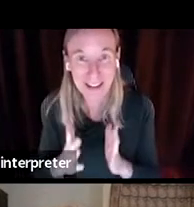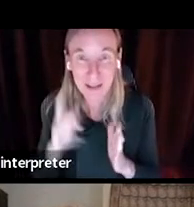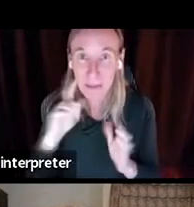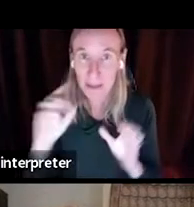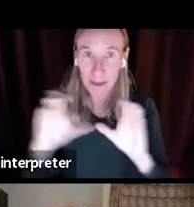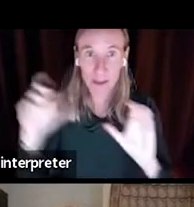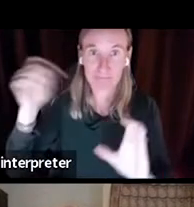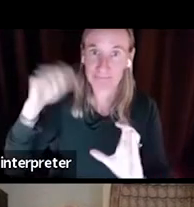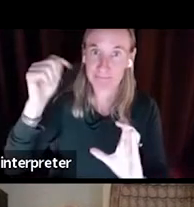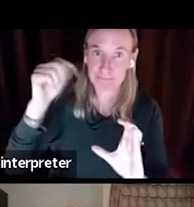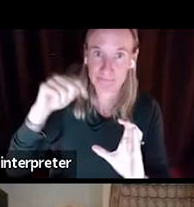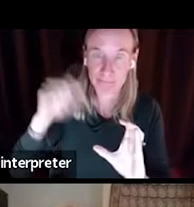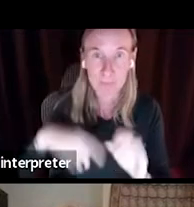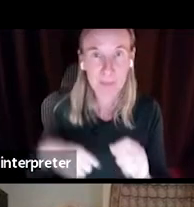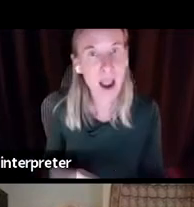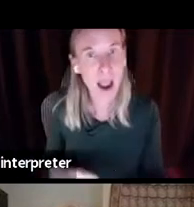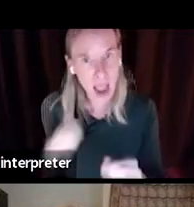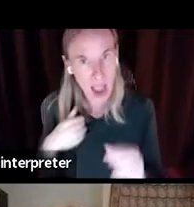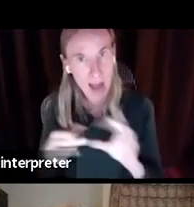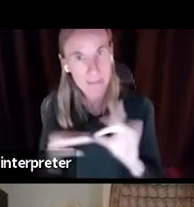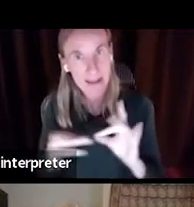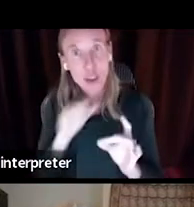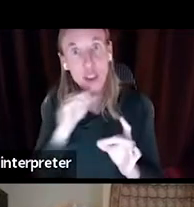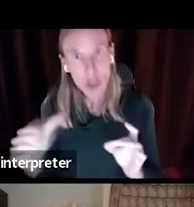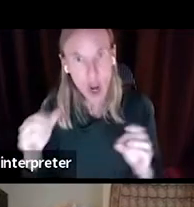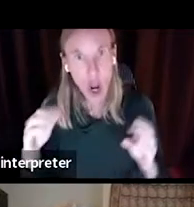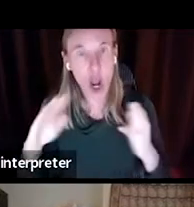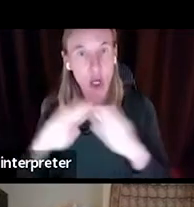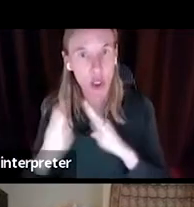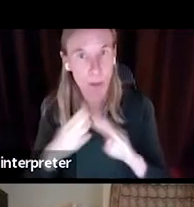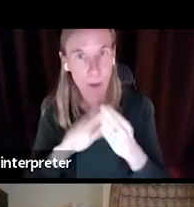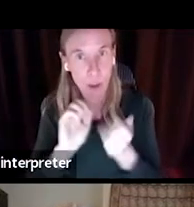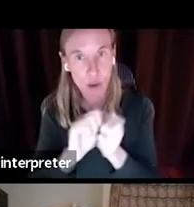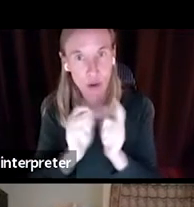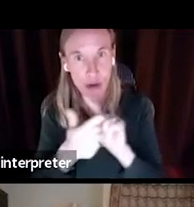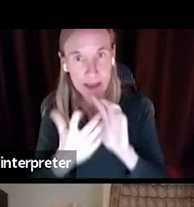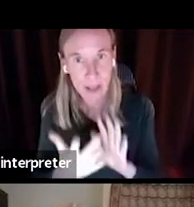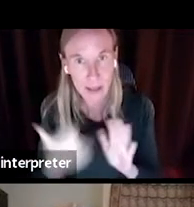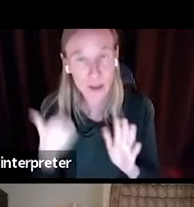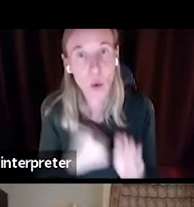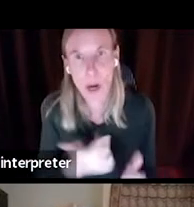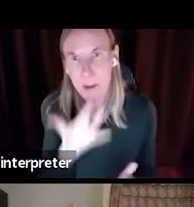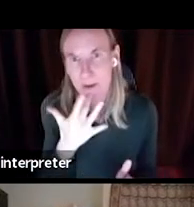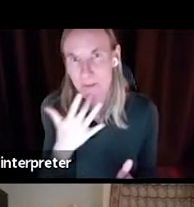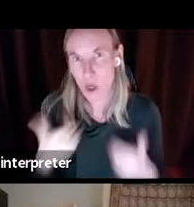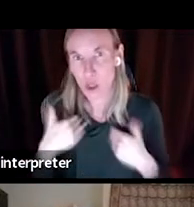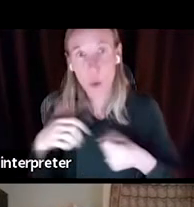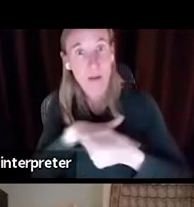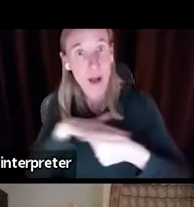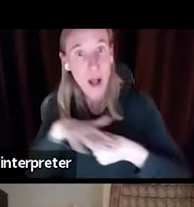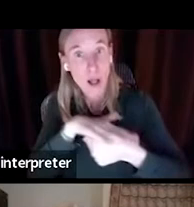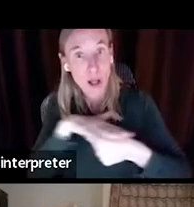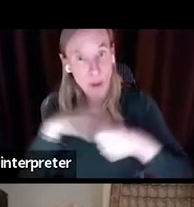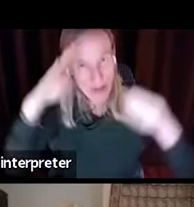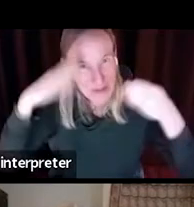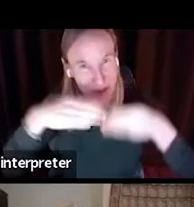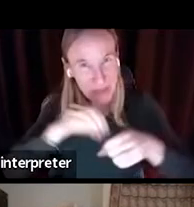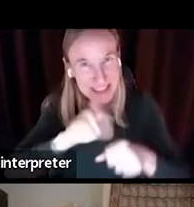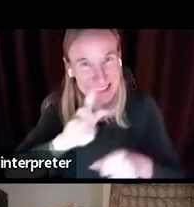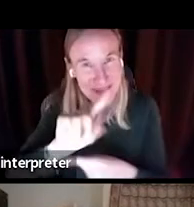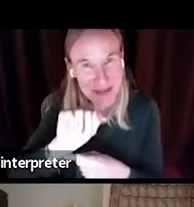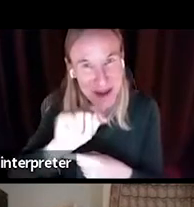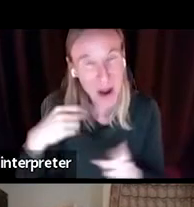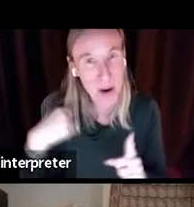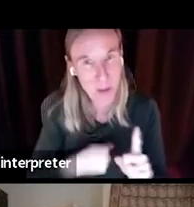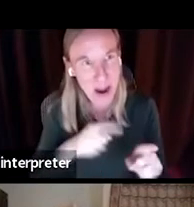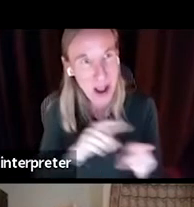I mentioned non-community translators because, while we do prefer to have a local focus in Vermont, we